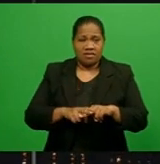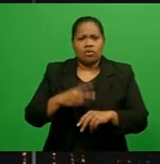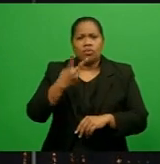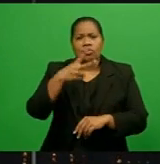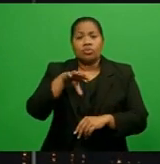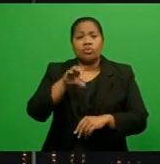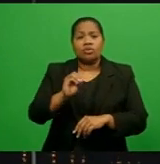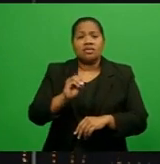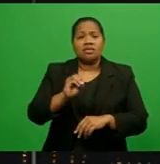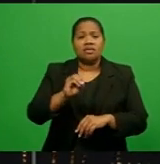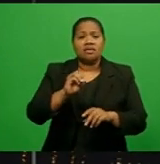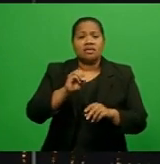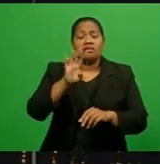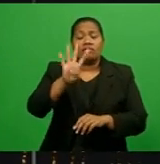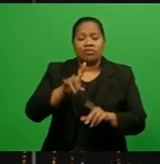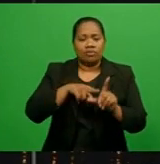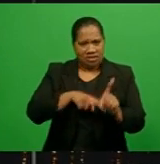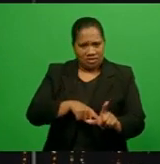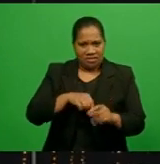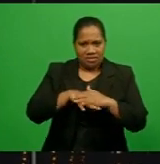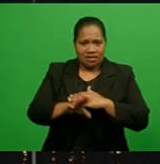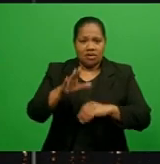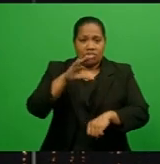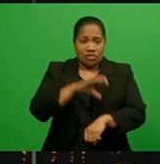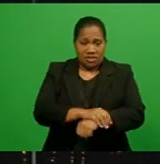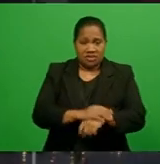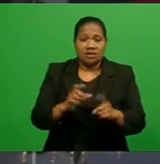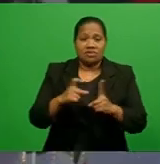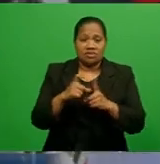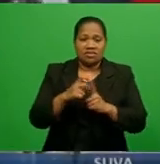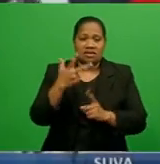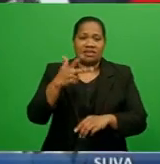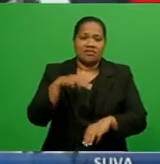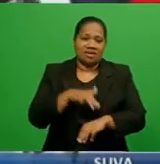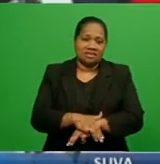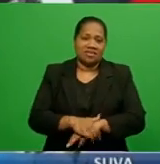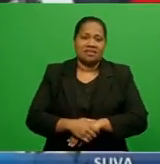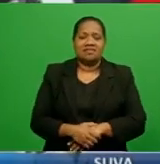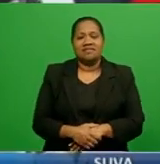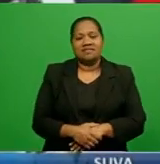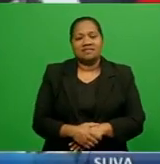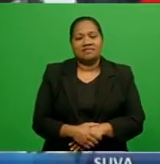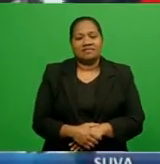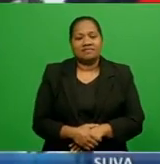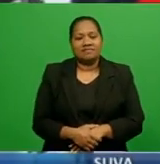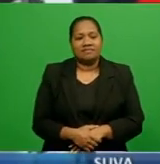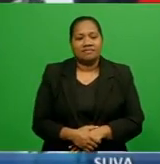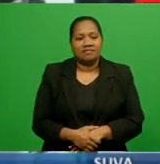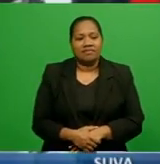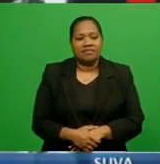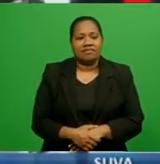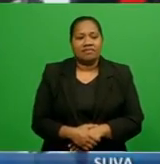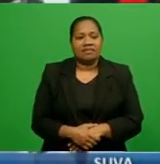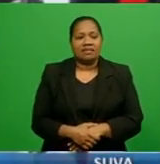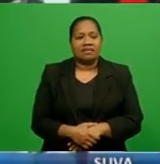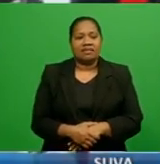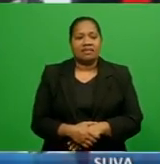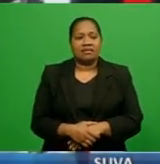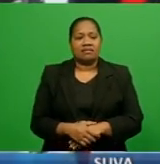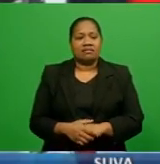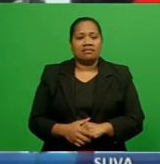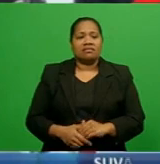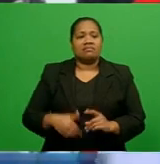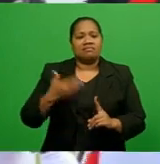24 years. Venina Rakautonga reports. Walking up to lay her wreath, Naidu silently wept,